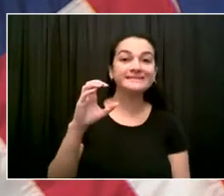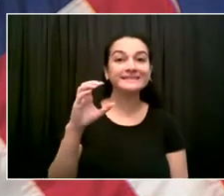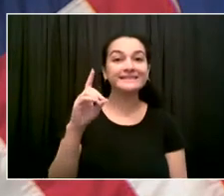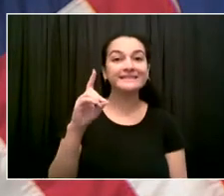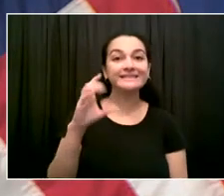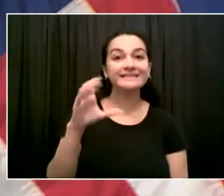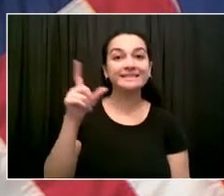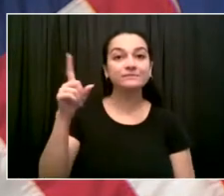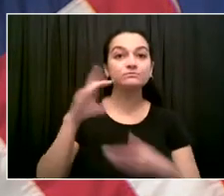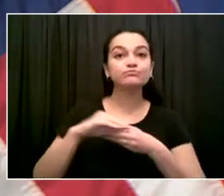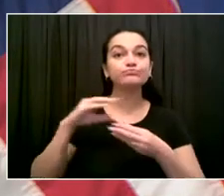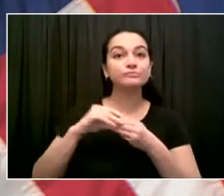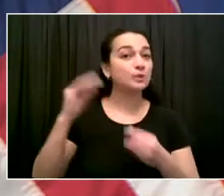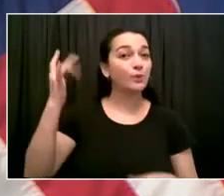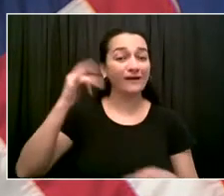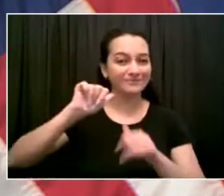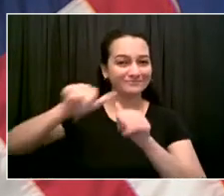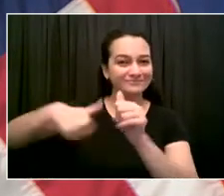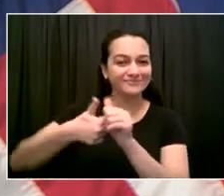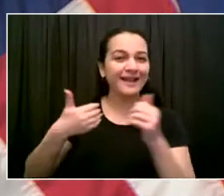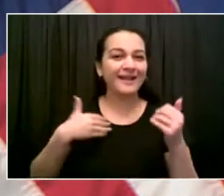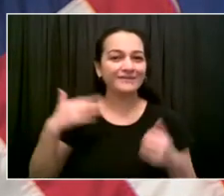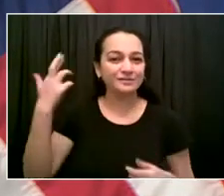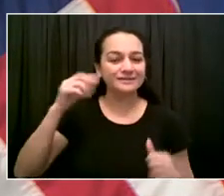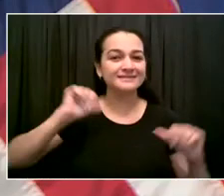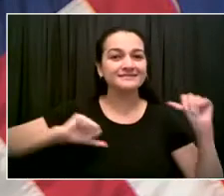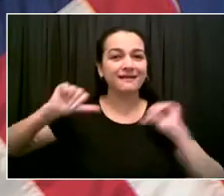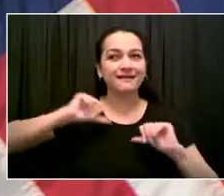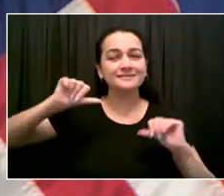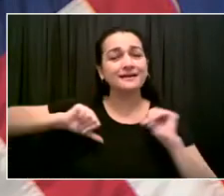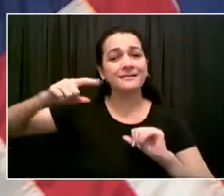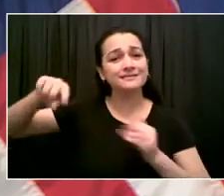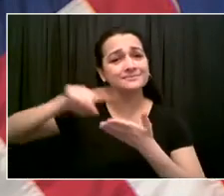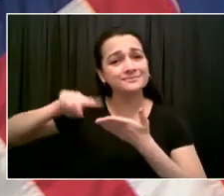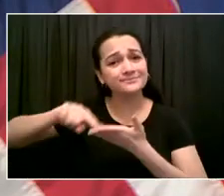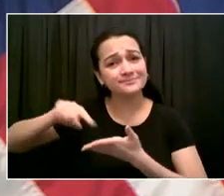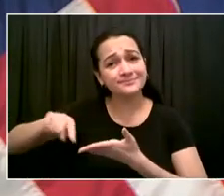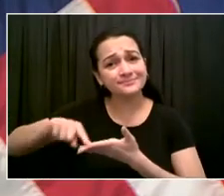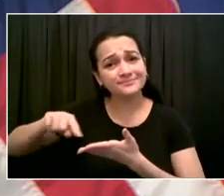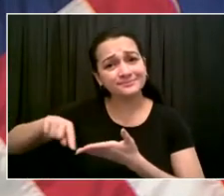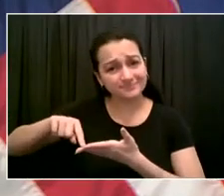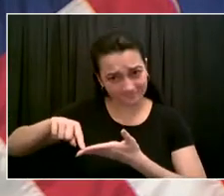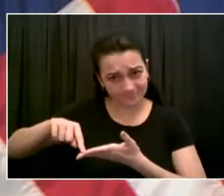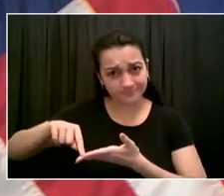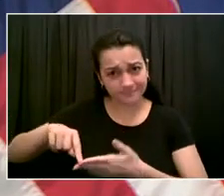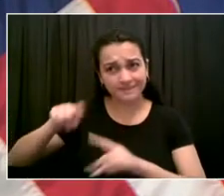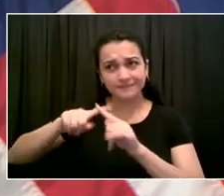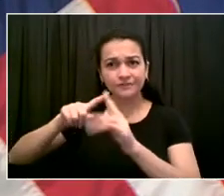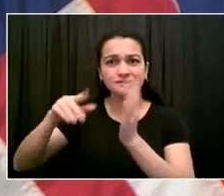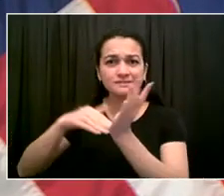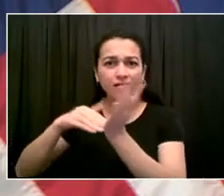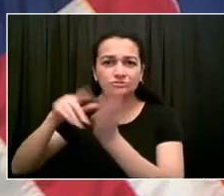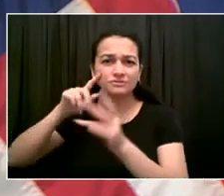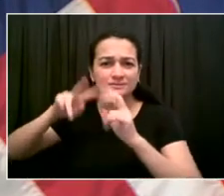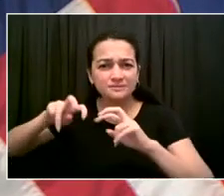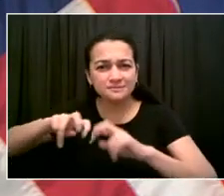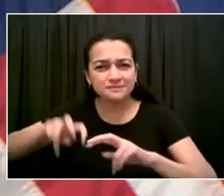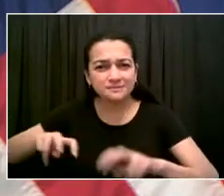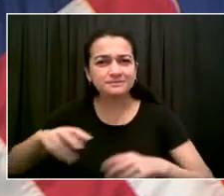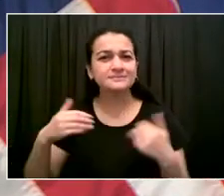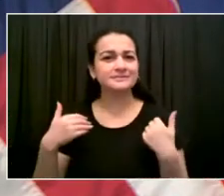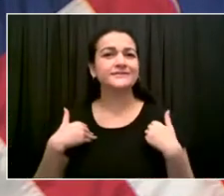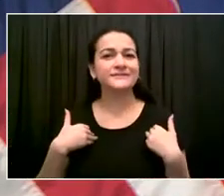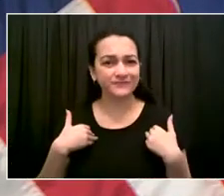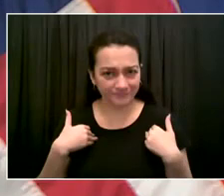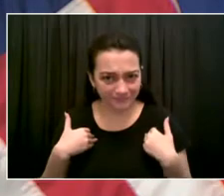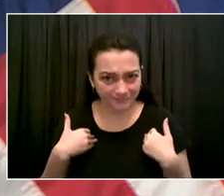clinical data as well as some real-world data, you know, epidemiologic investigations that led to the updates. And what